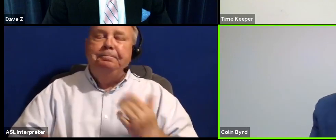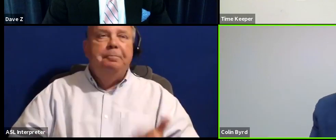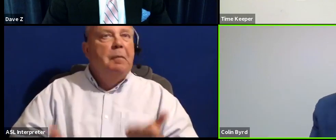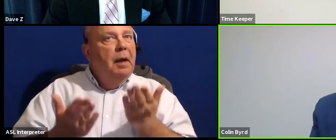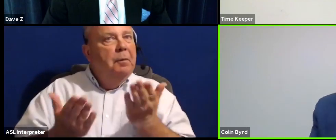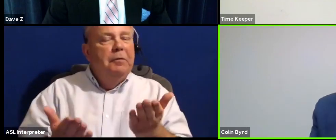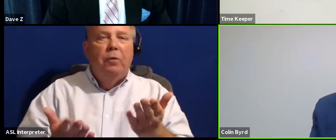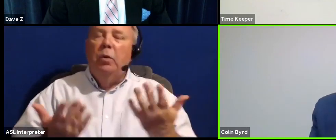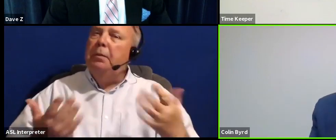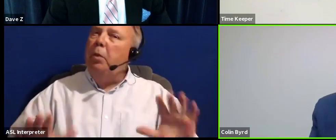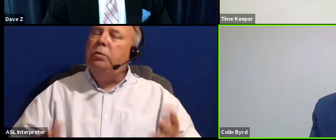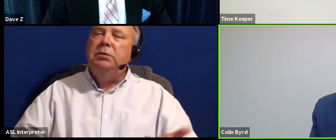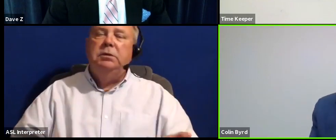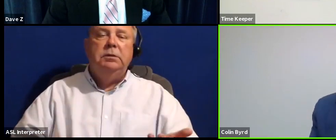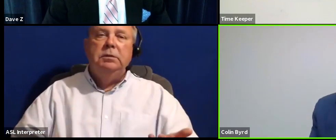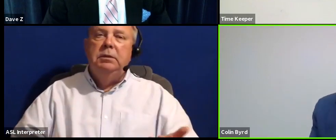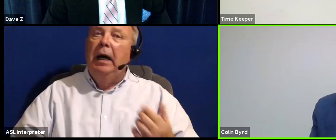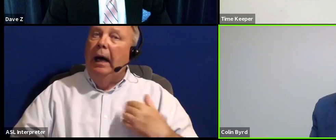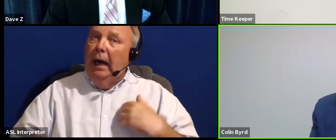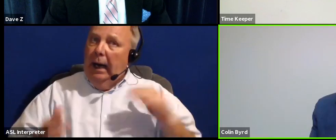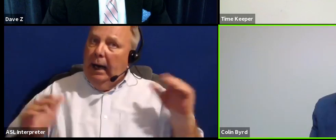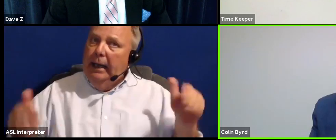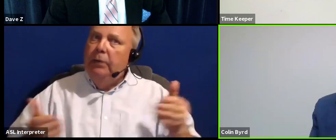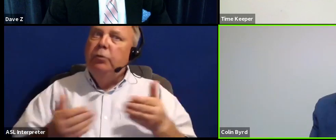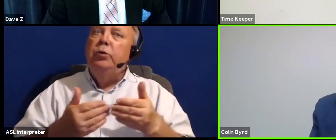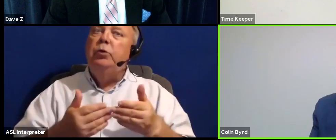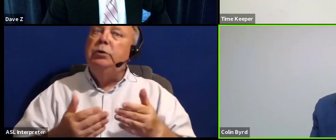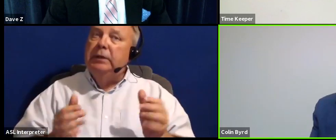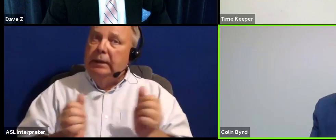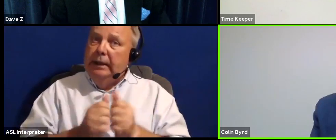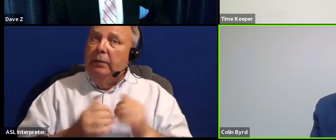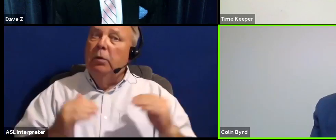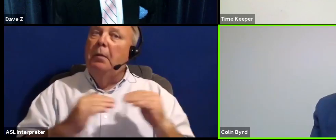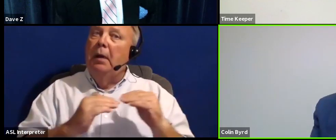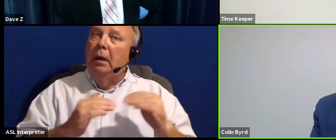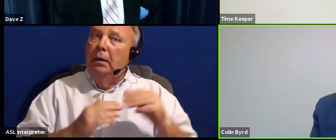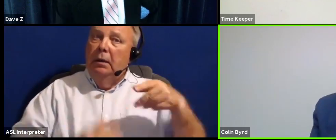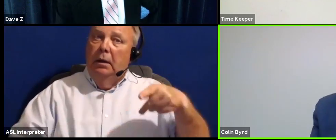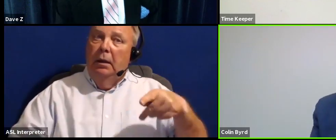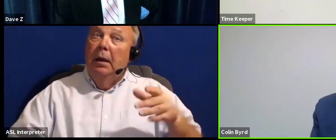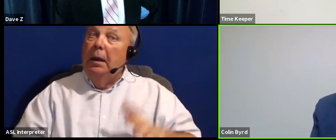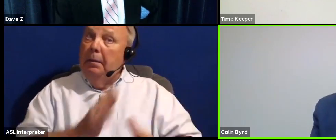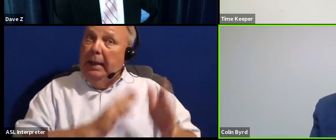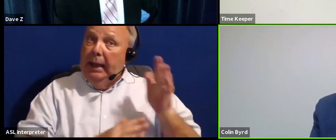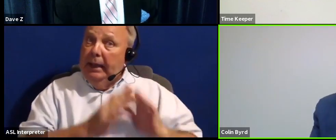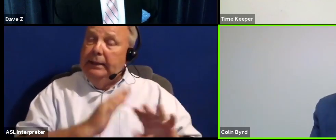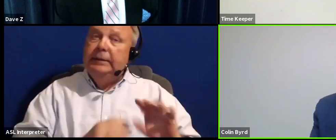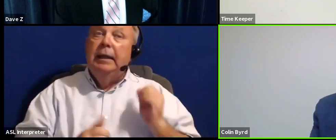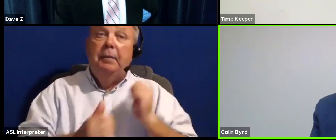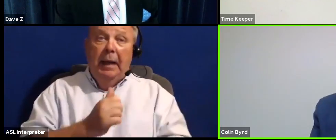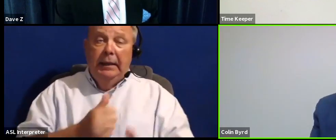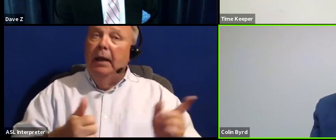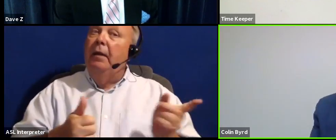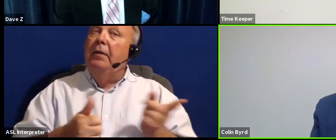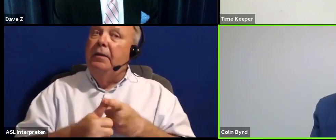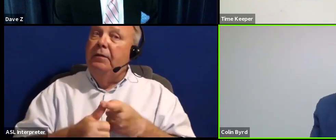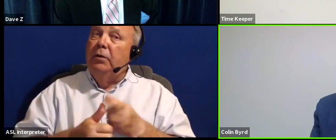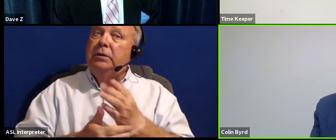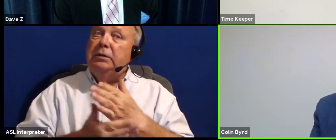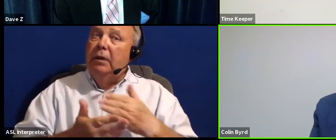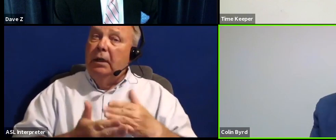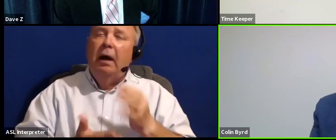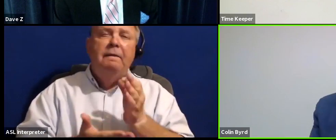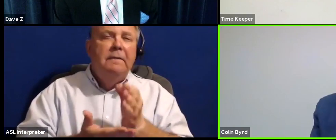a proposal and I introduced and together with my colleagues passed the first tranche of funding to